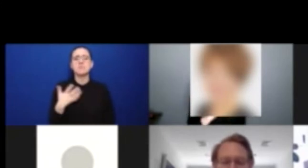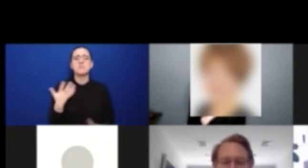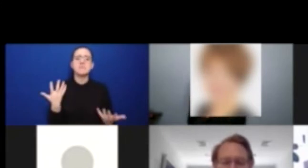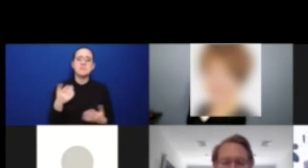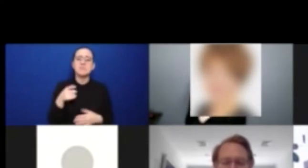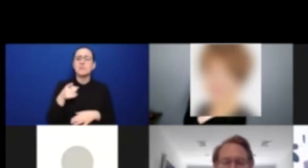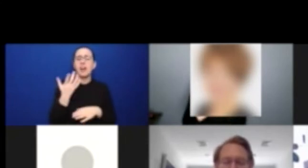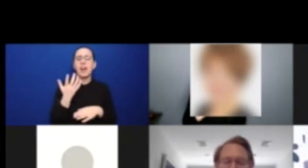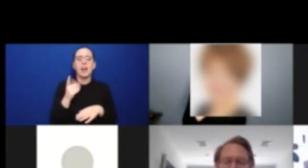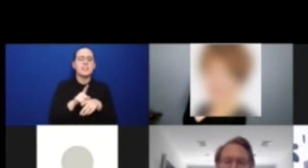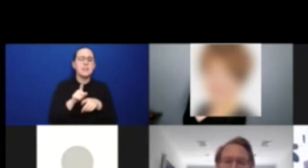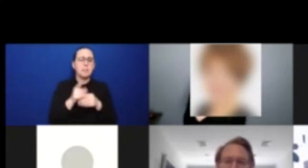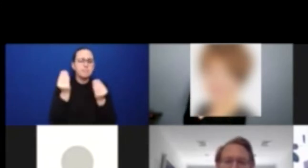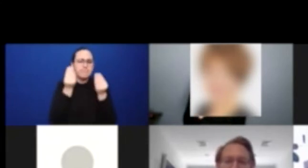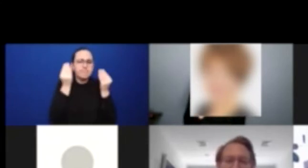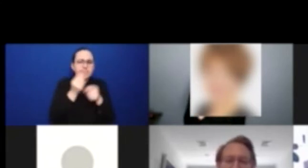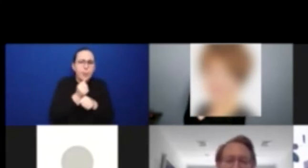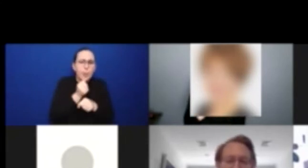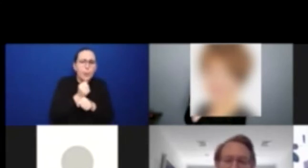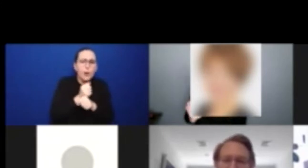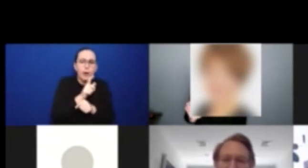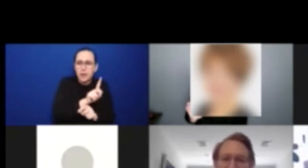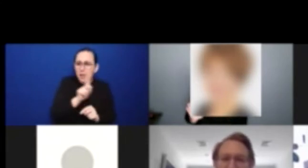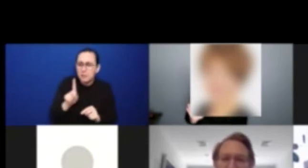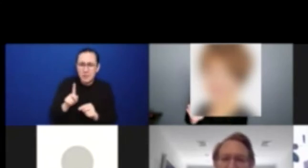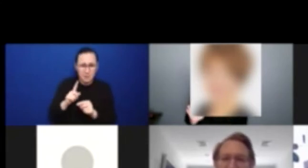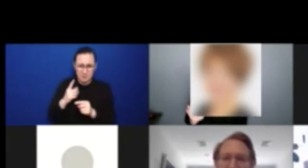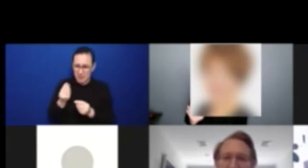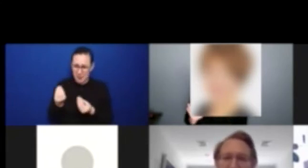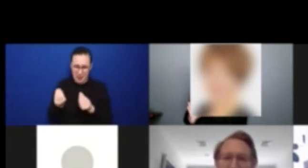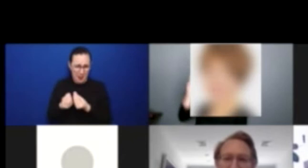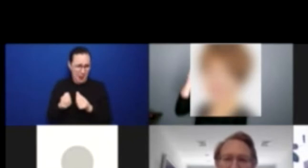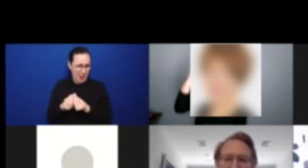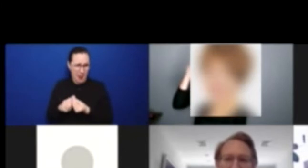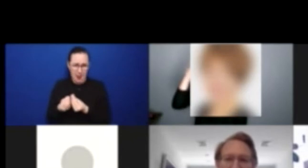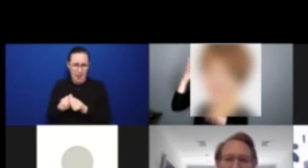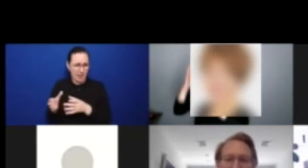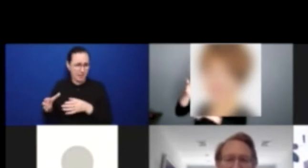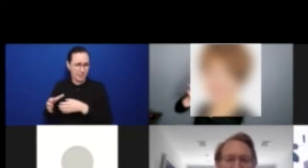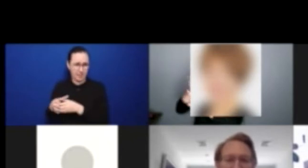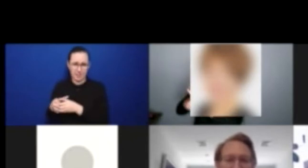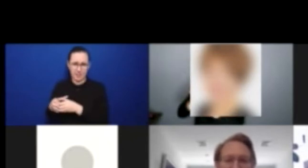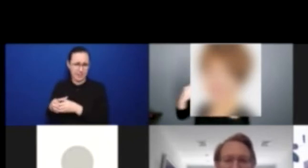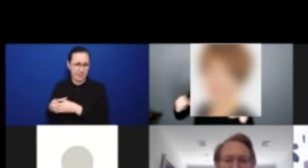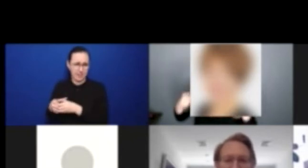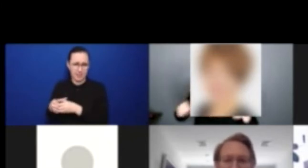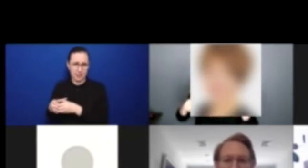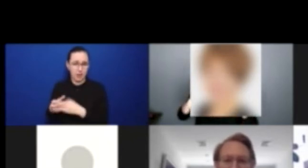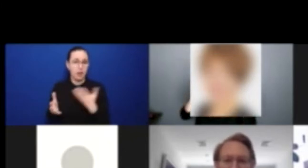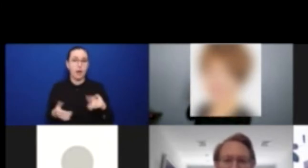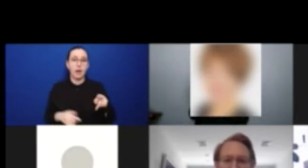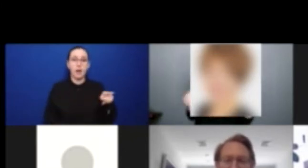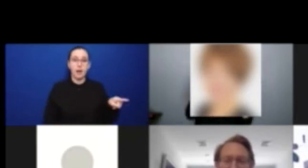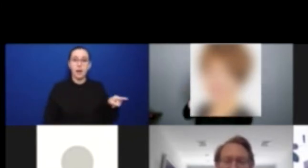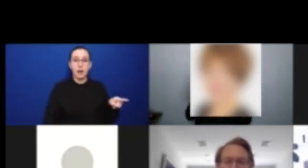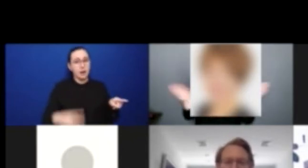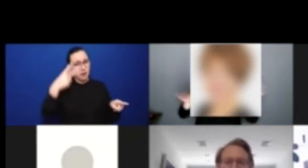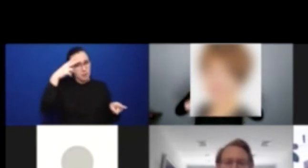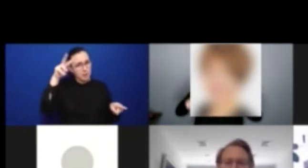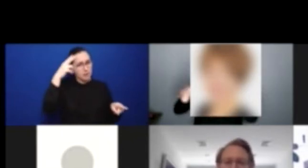kick when the Mexicans ran a resolution in the General Assembly to start discussing